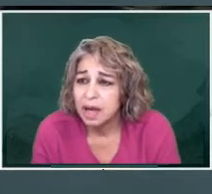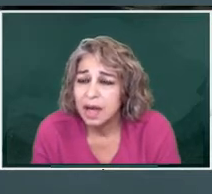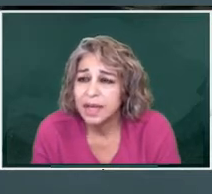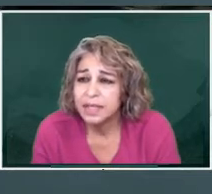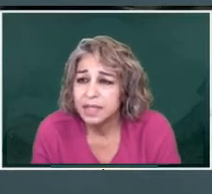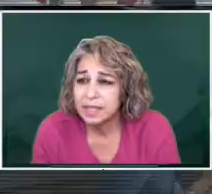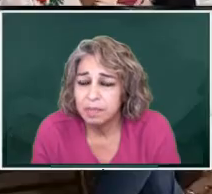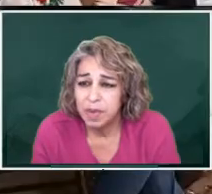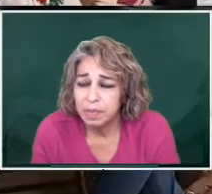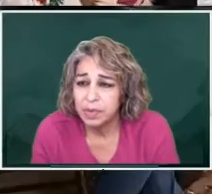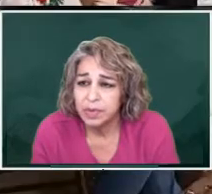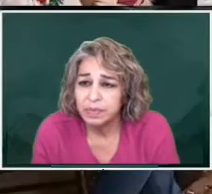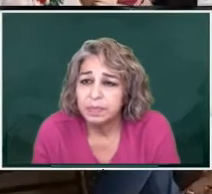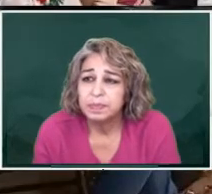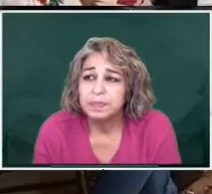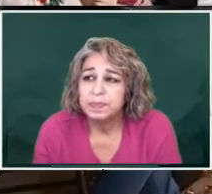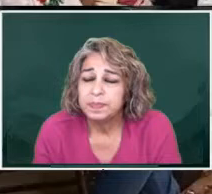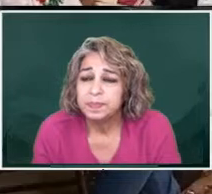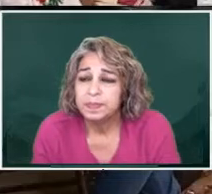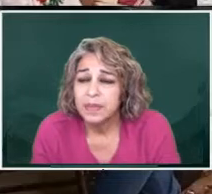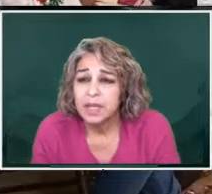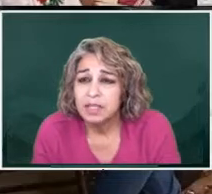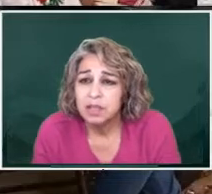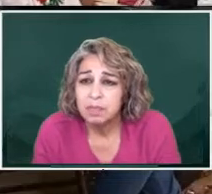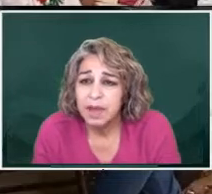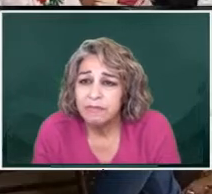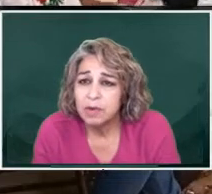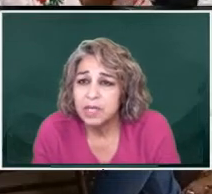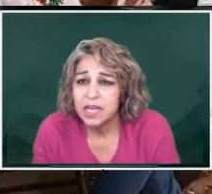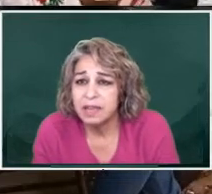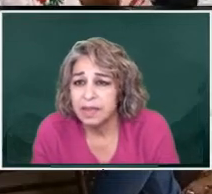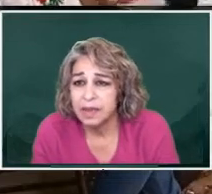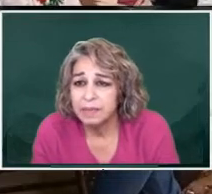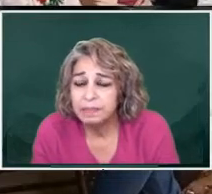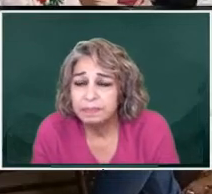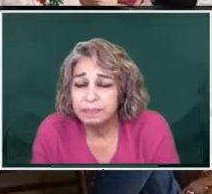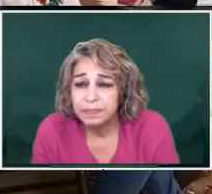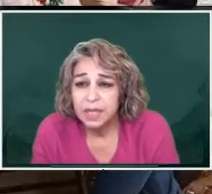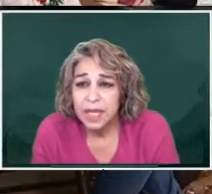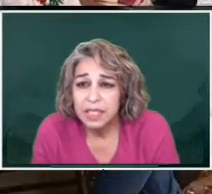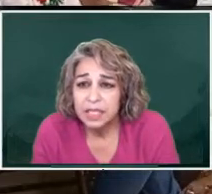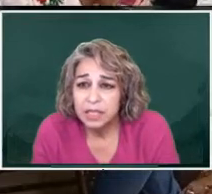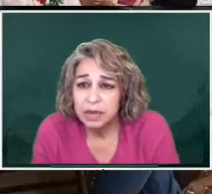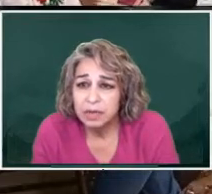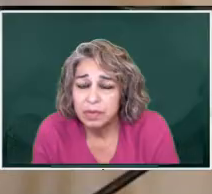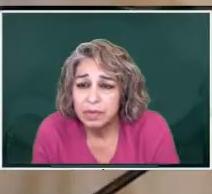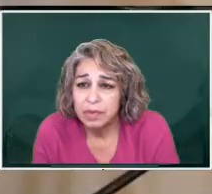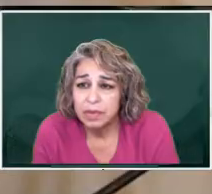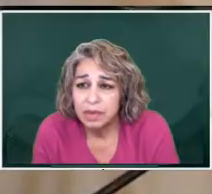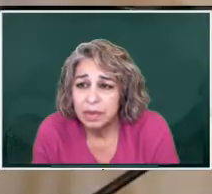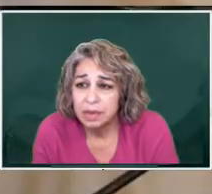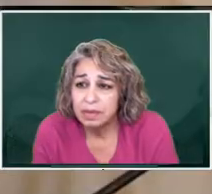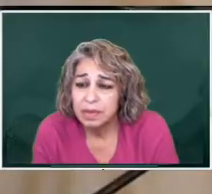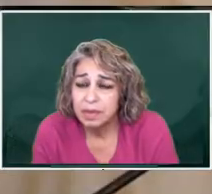against the people. So by force, nothing. And so